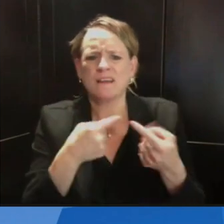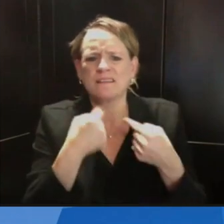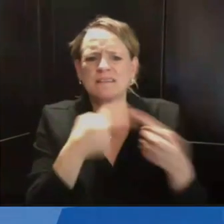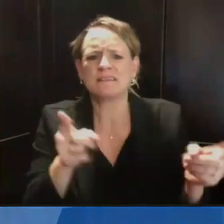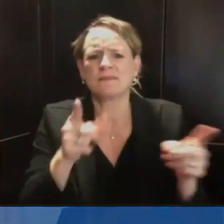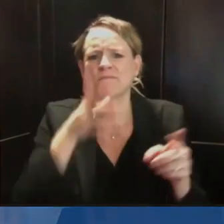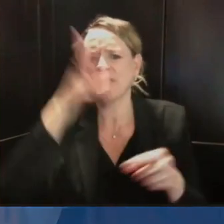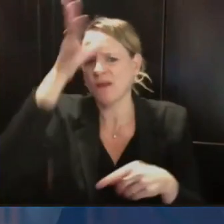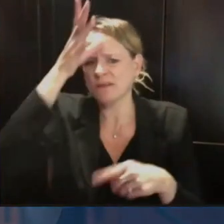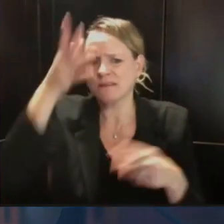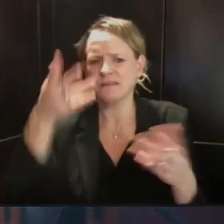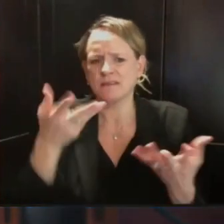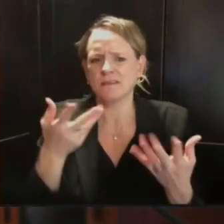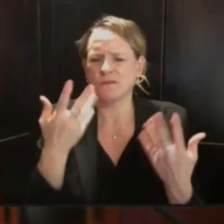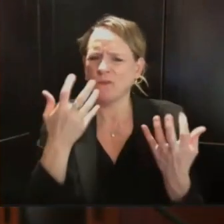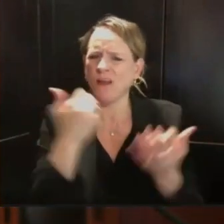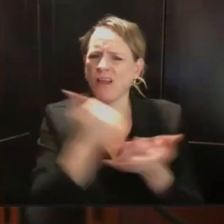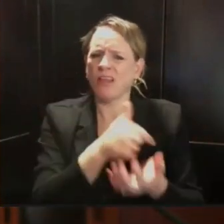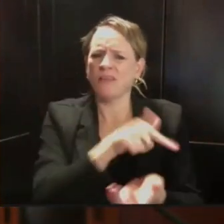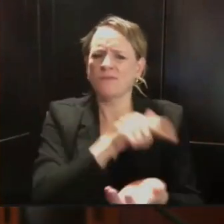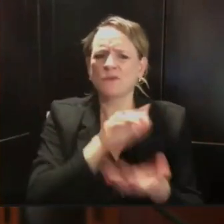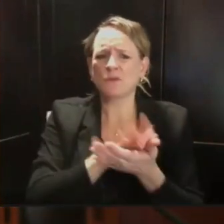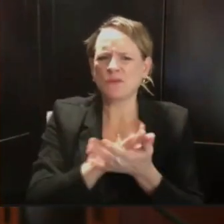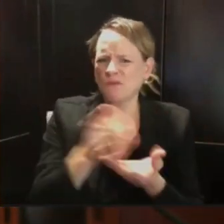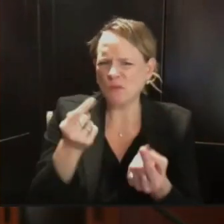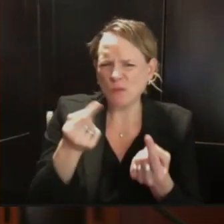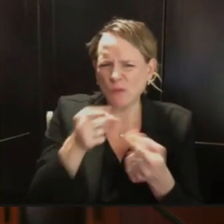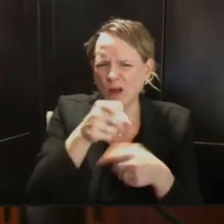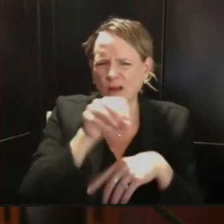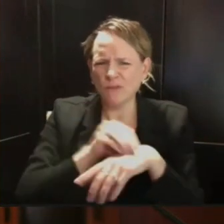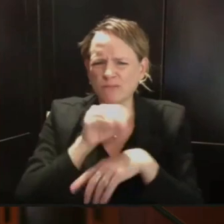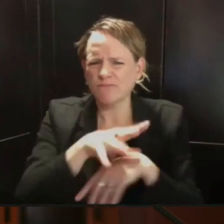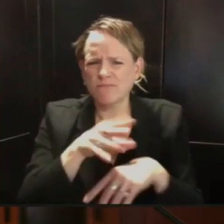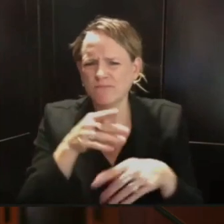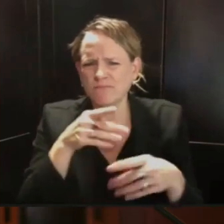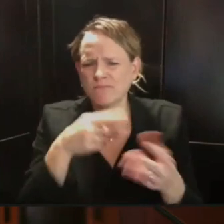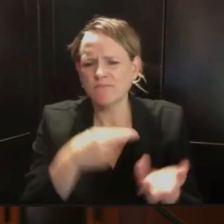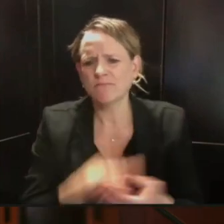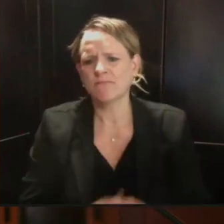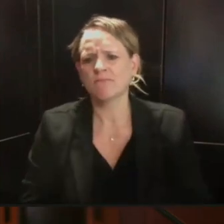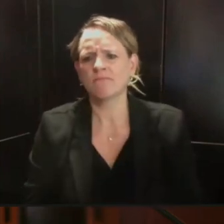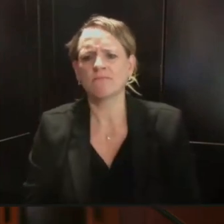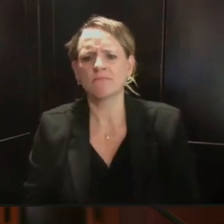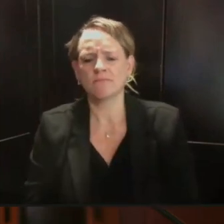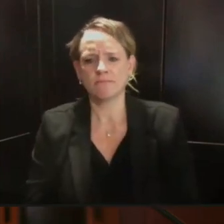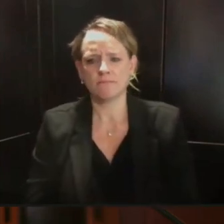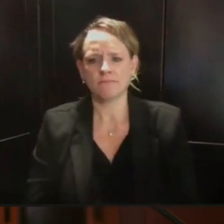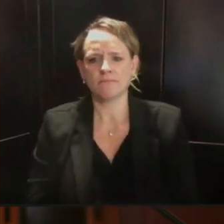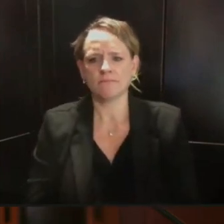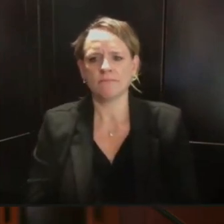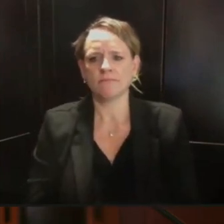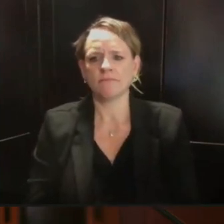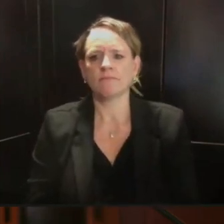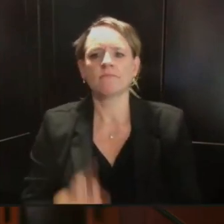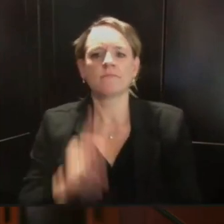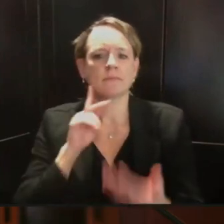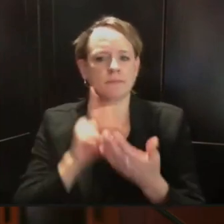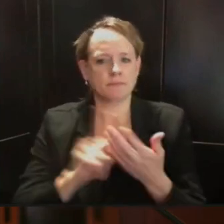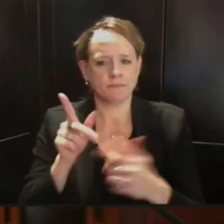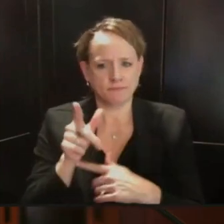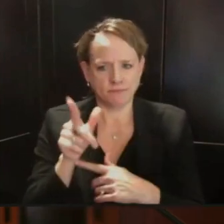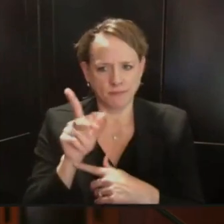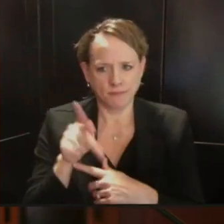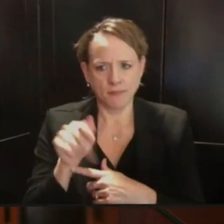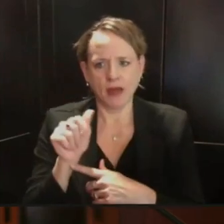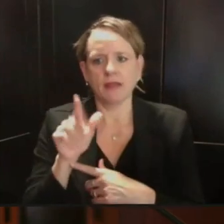Casey, provide guidance around outbreaks and thinking about if